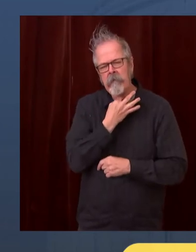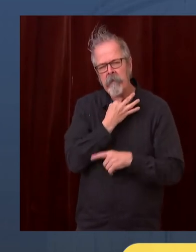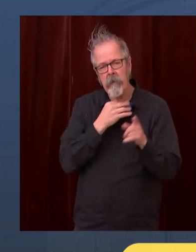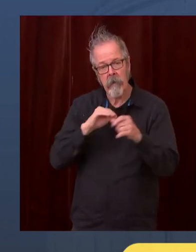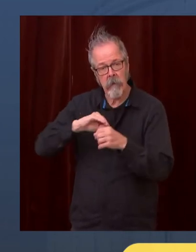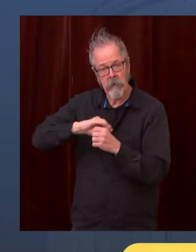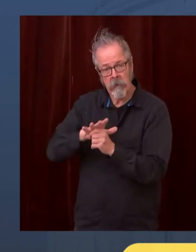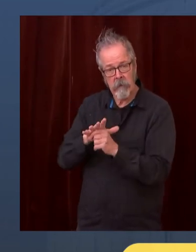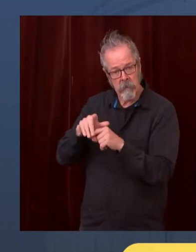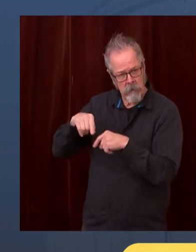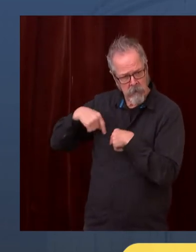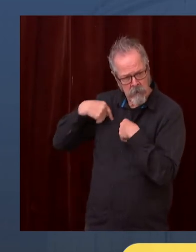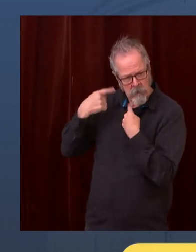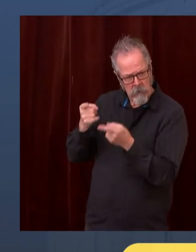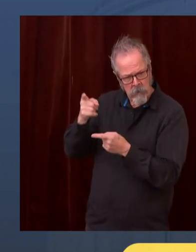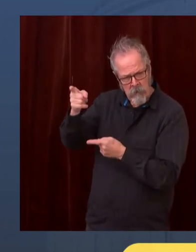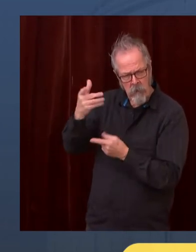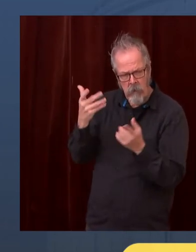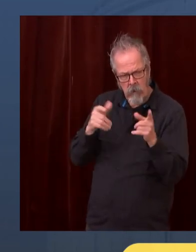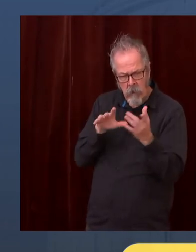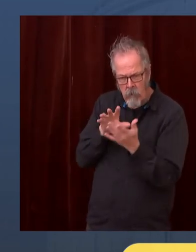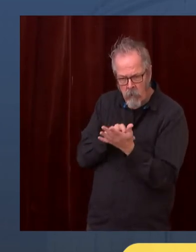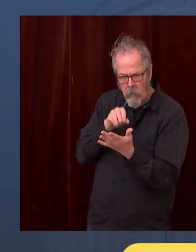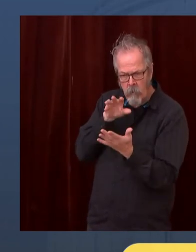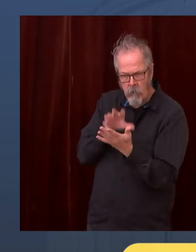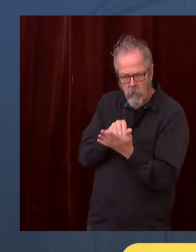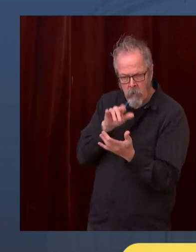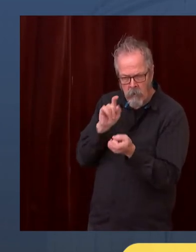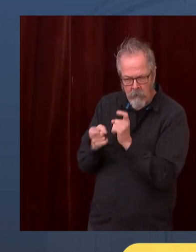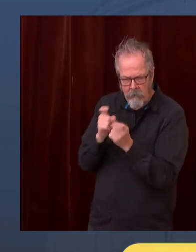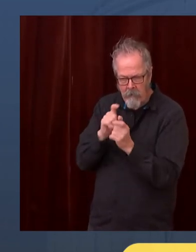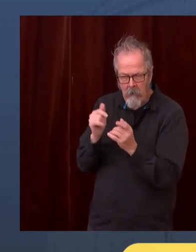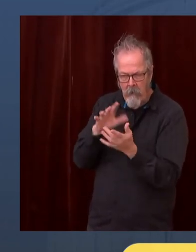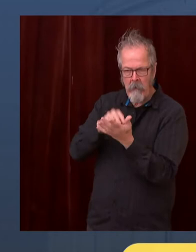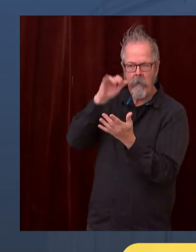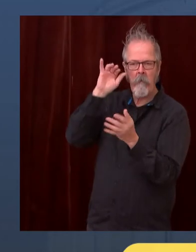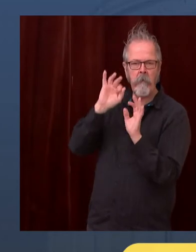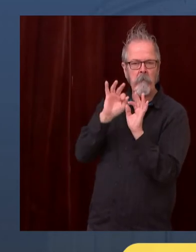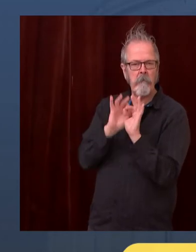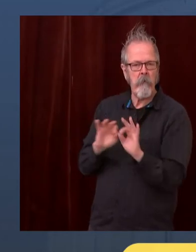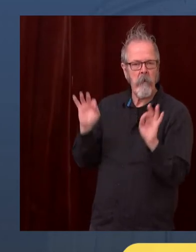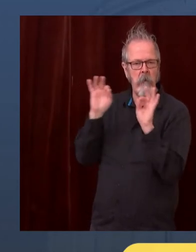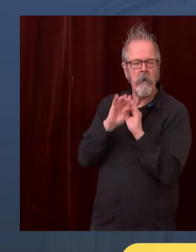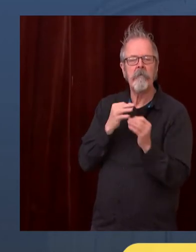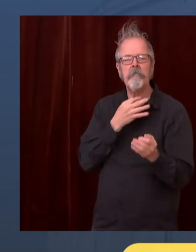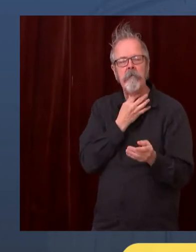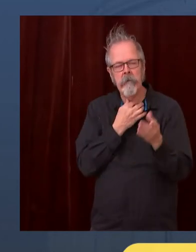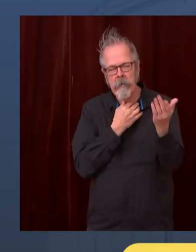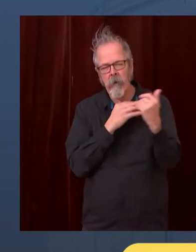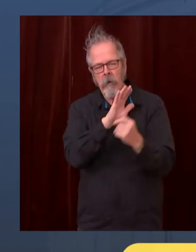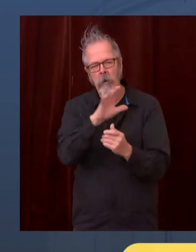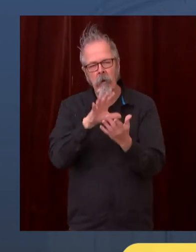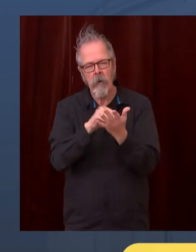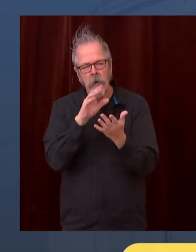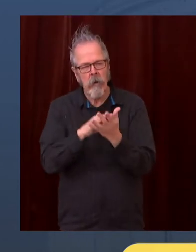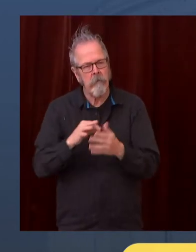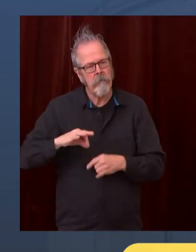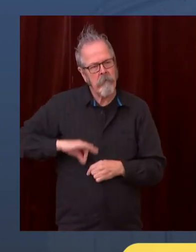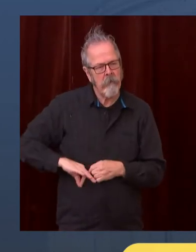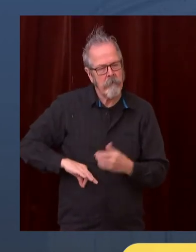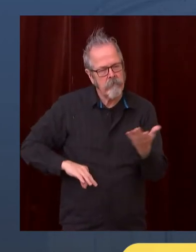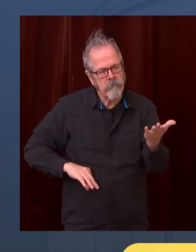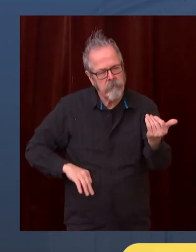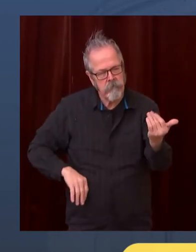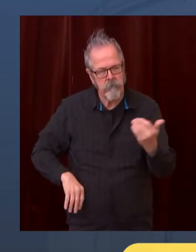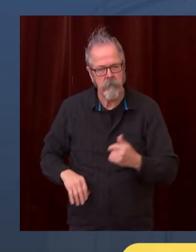gosh, you know, there's so much. There is no playbook for this. Unfortunately, it's a novel virus. Once in a